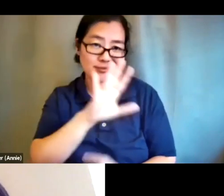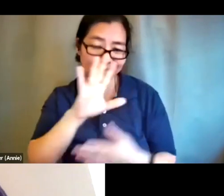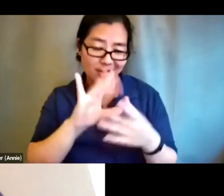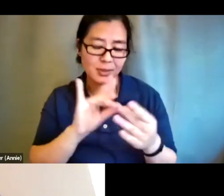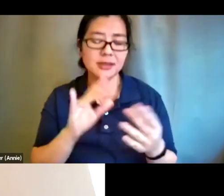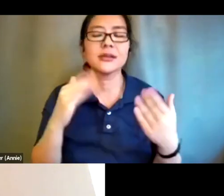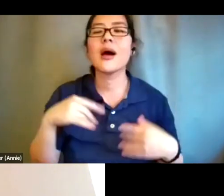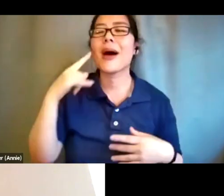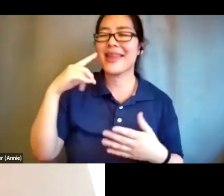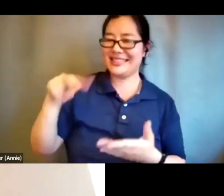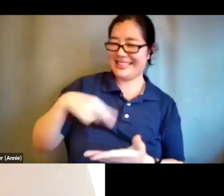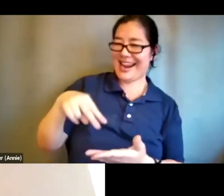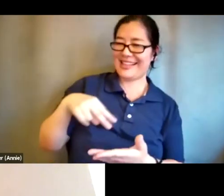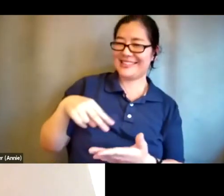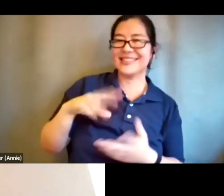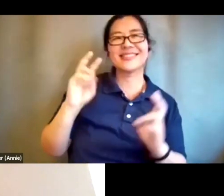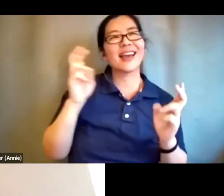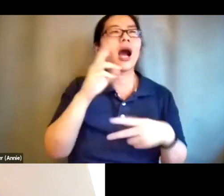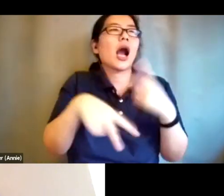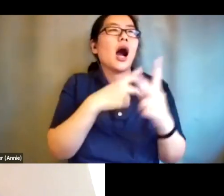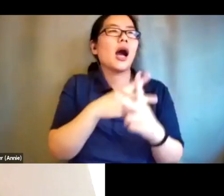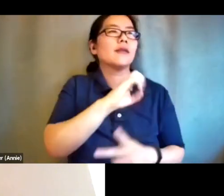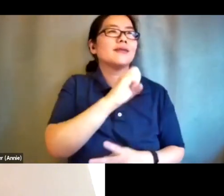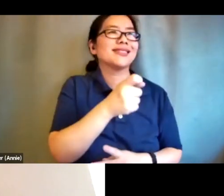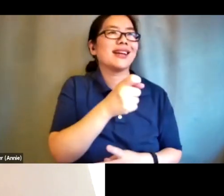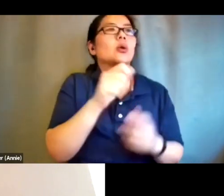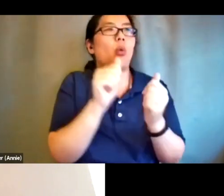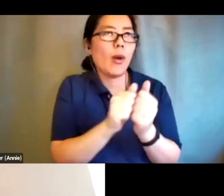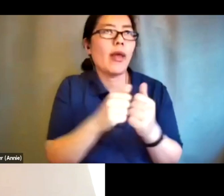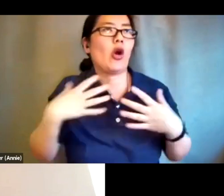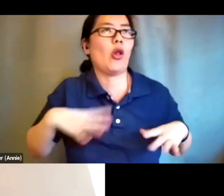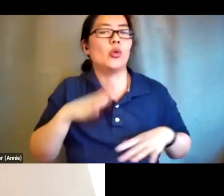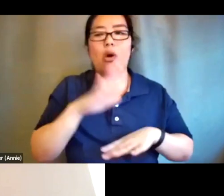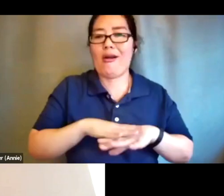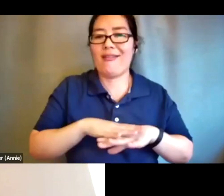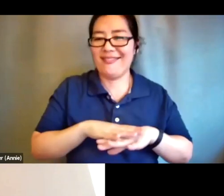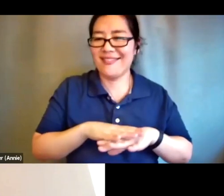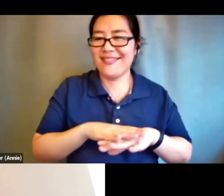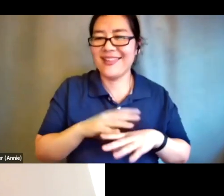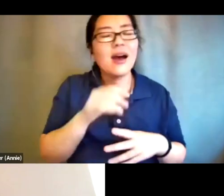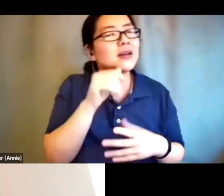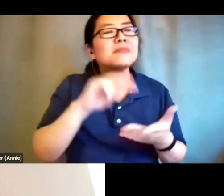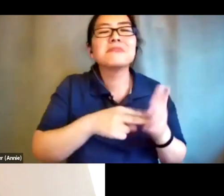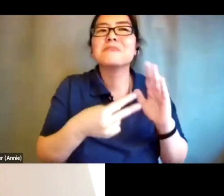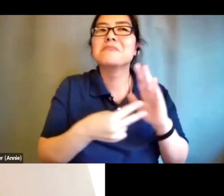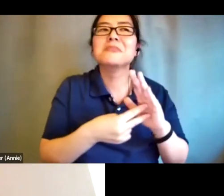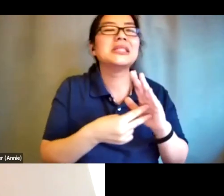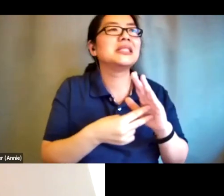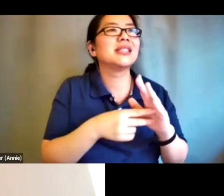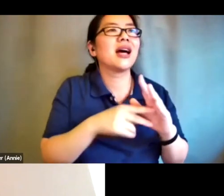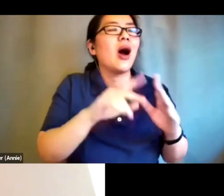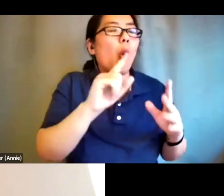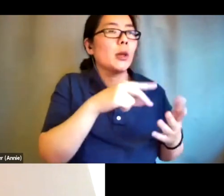with your clothes on and i don't just mean um when i'm dancing in an explicitly sexual way only